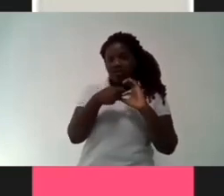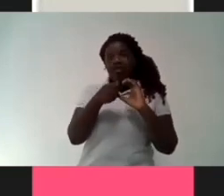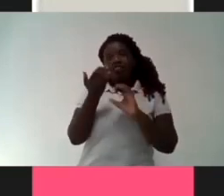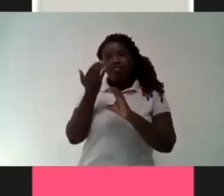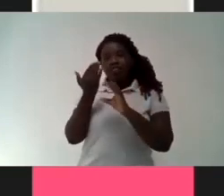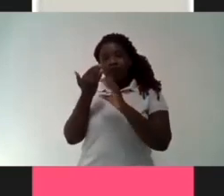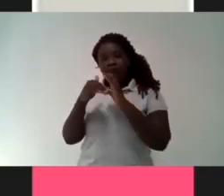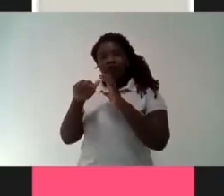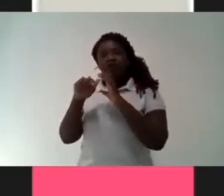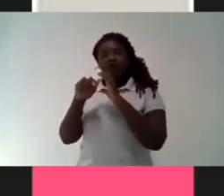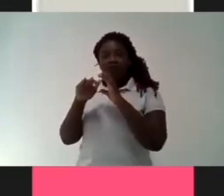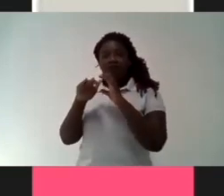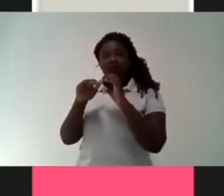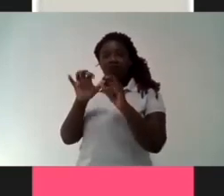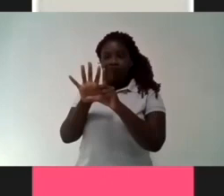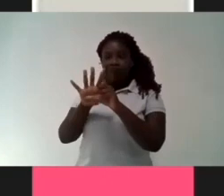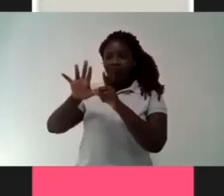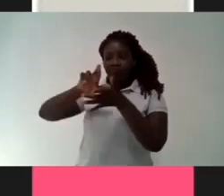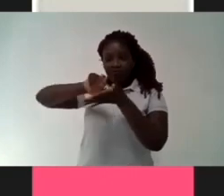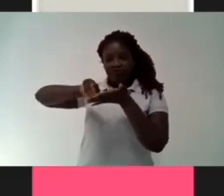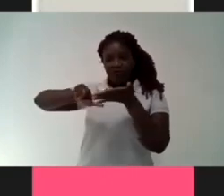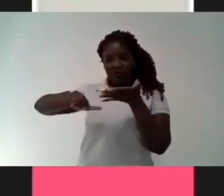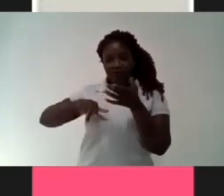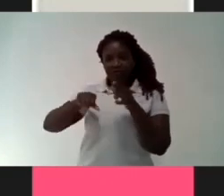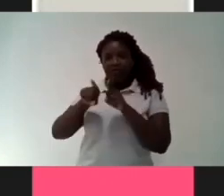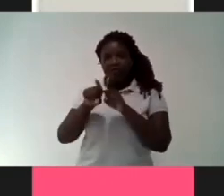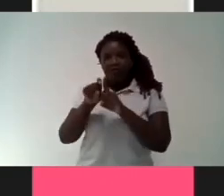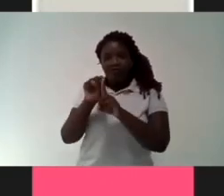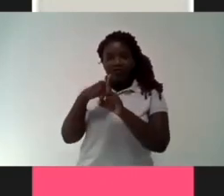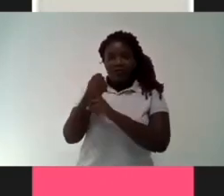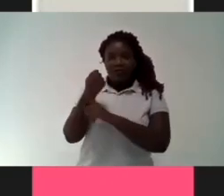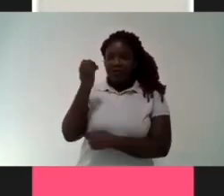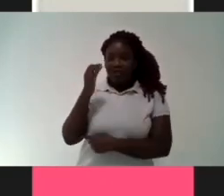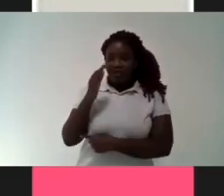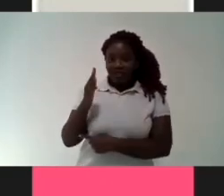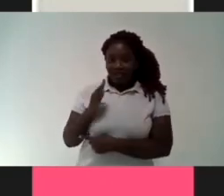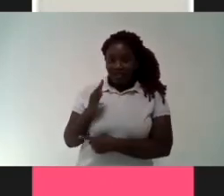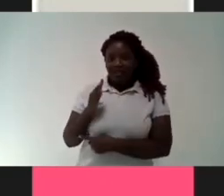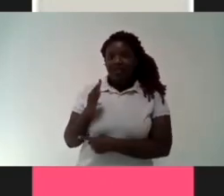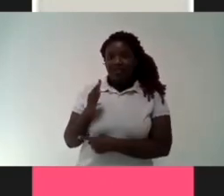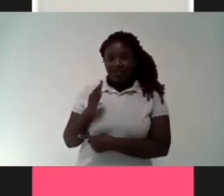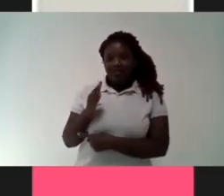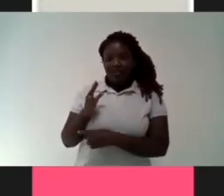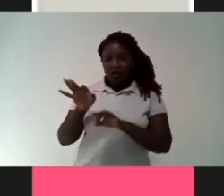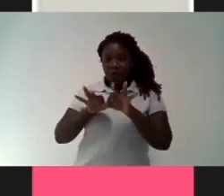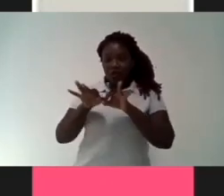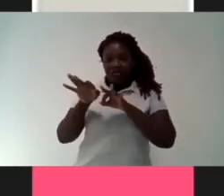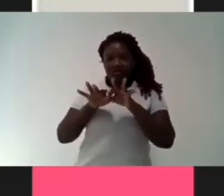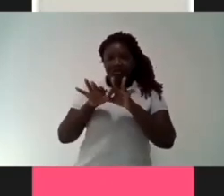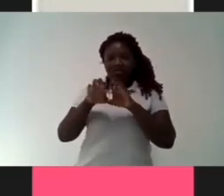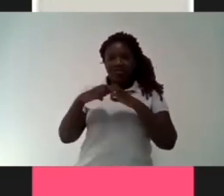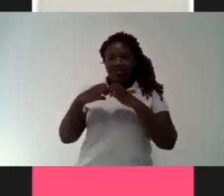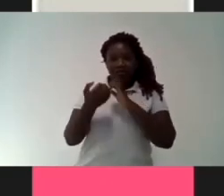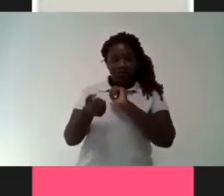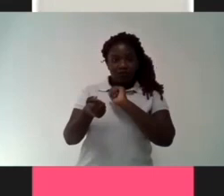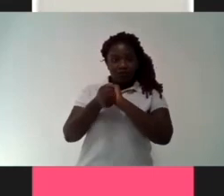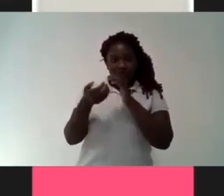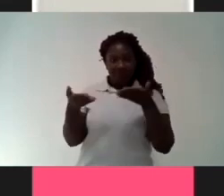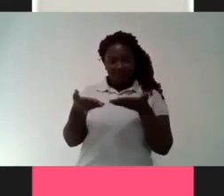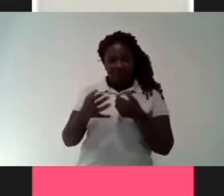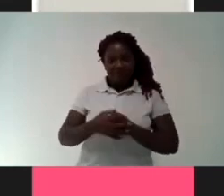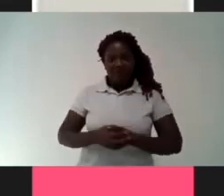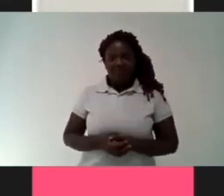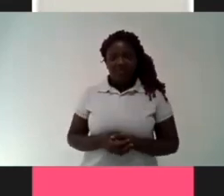would like to inform you that this event will be recorded and we will make it available in the